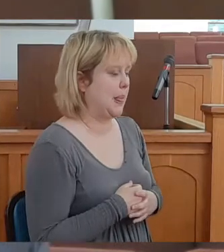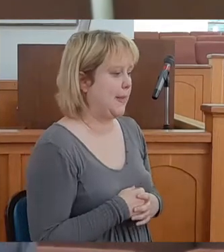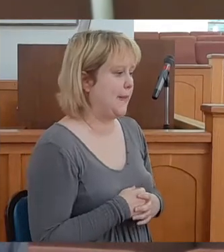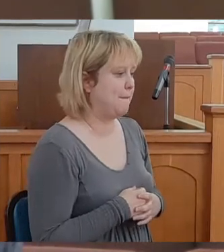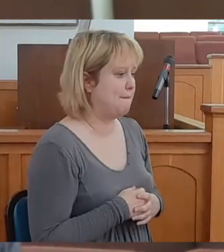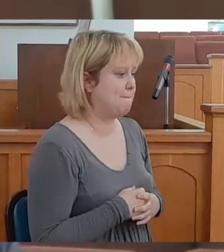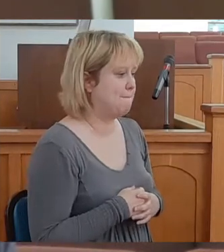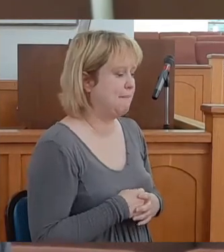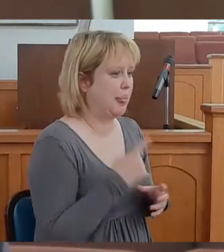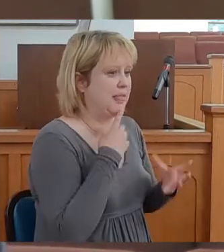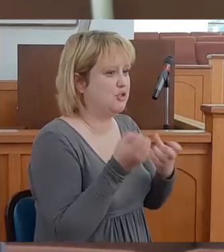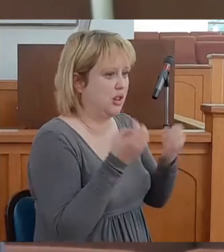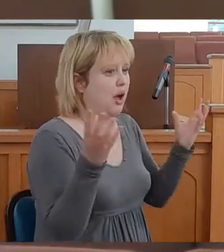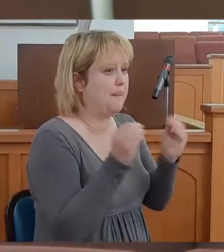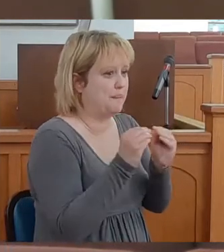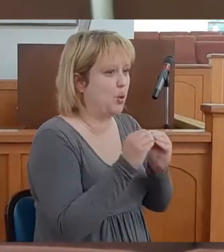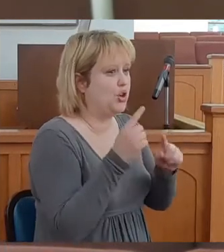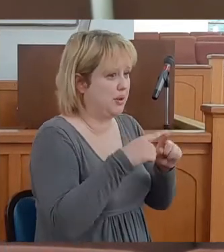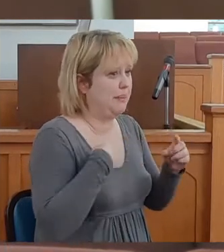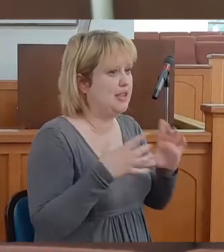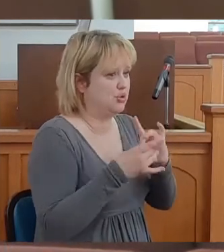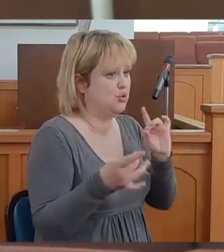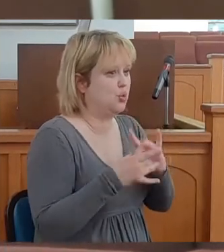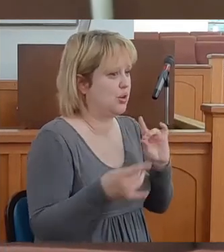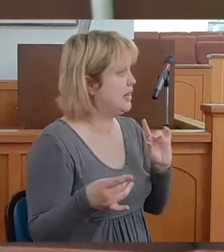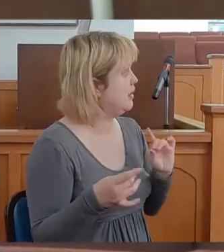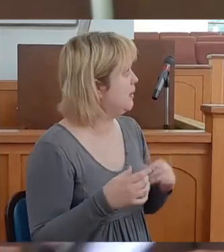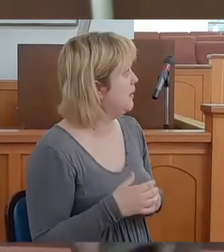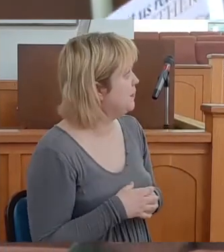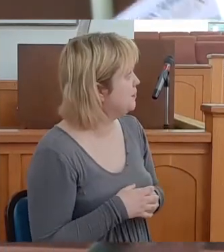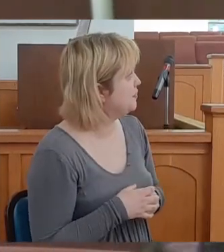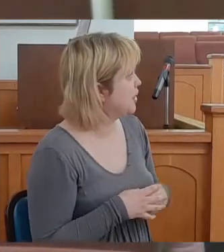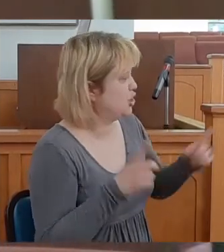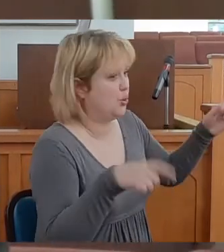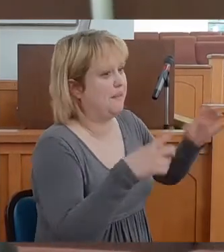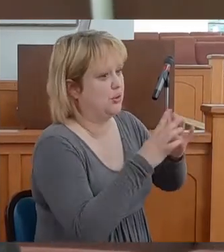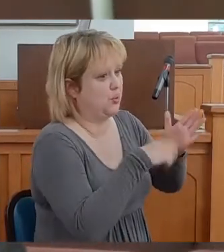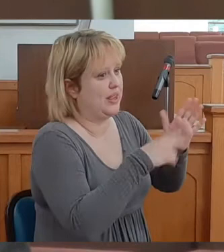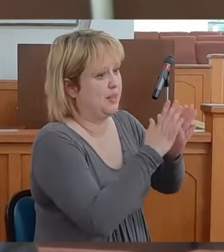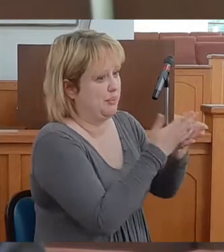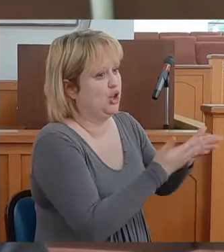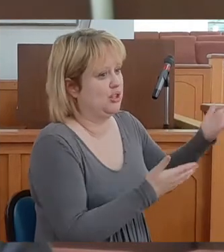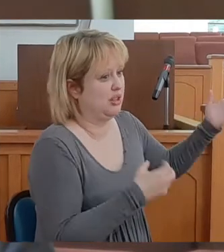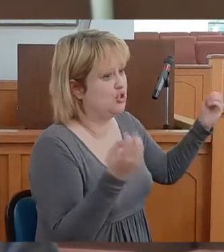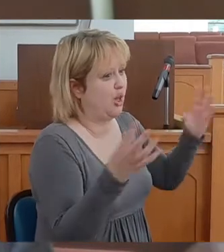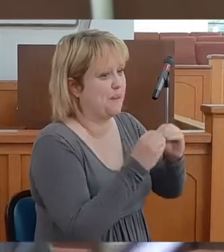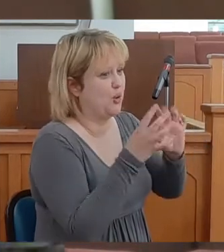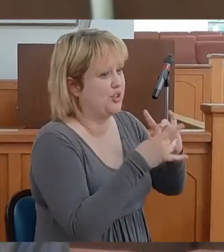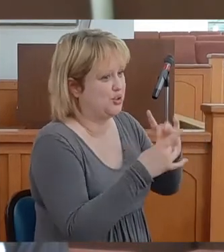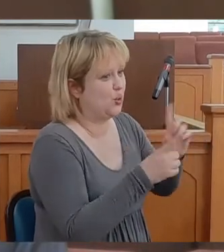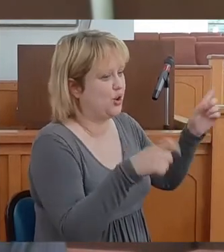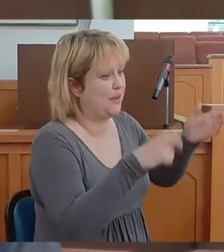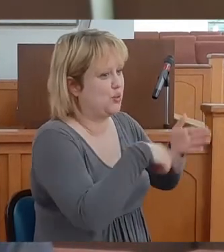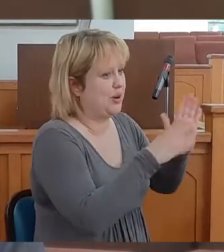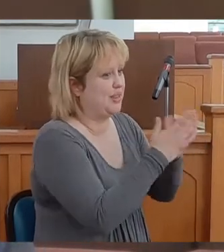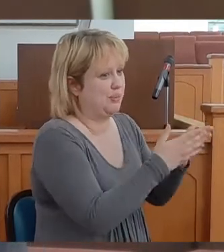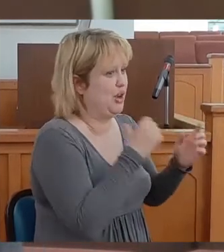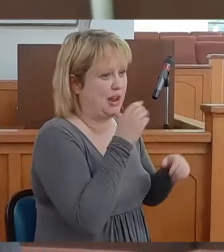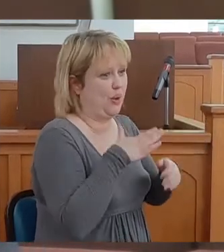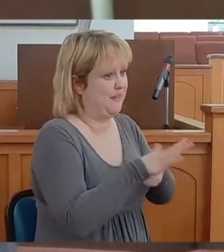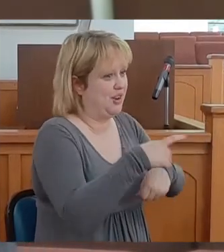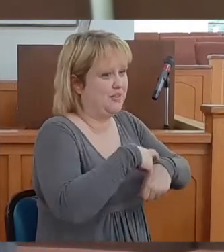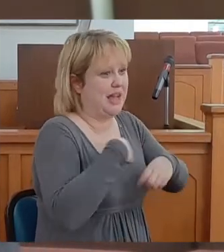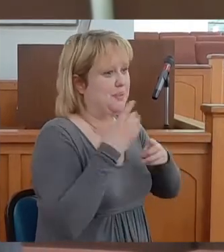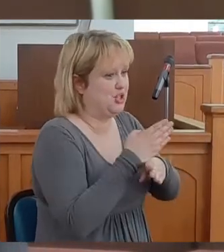there's a lot more to my story. You just got to read the book. I just don't have time to